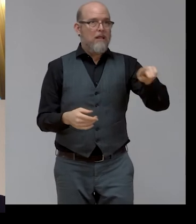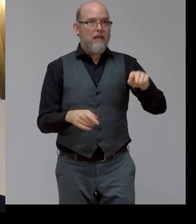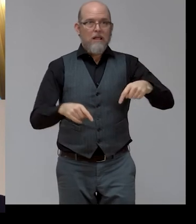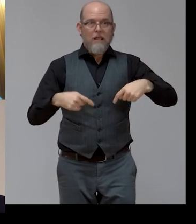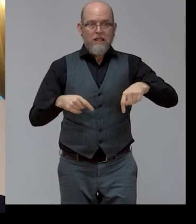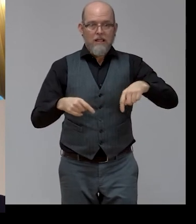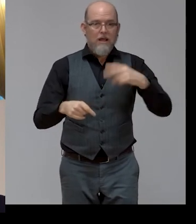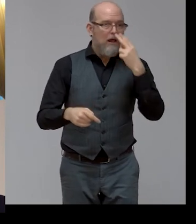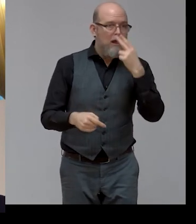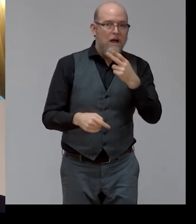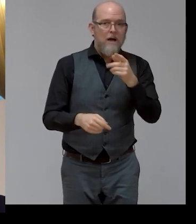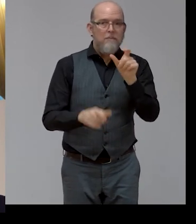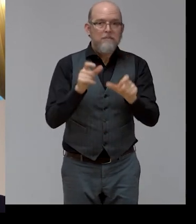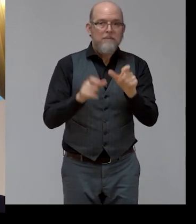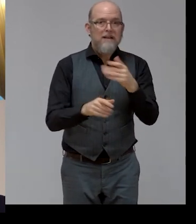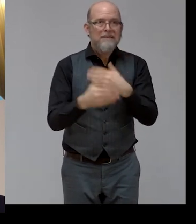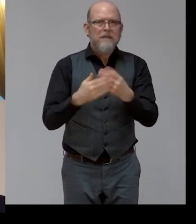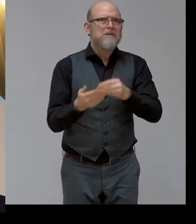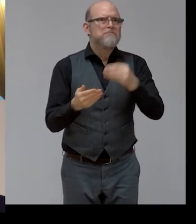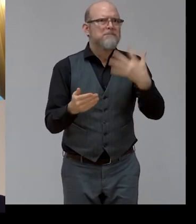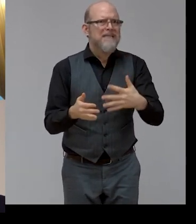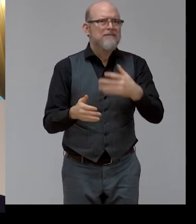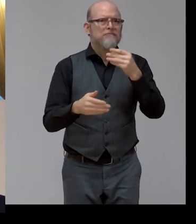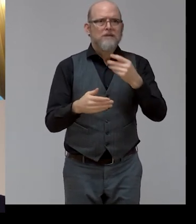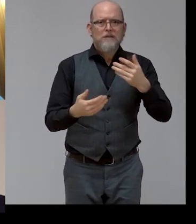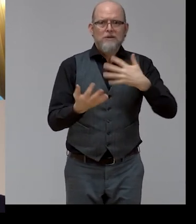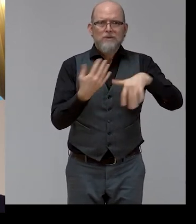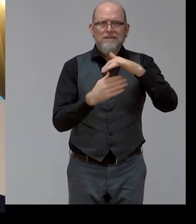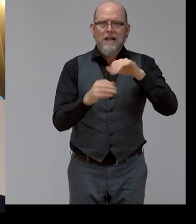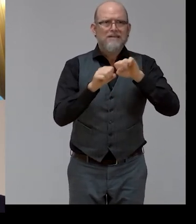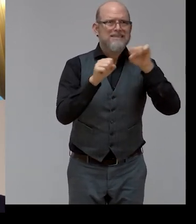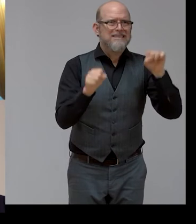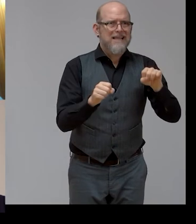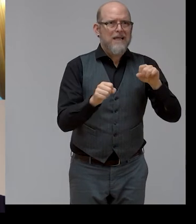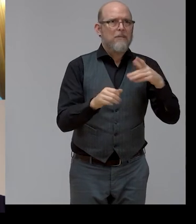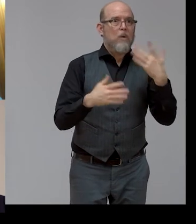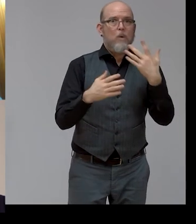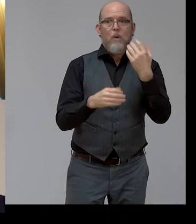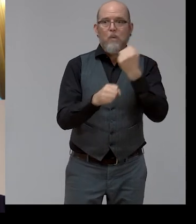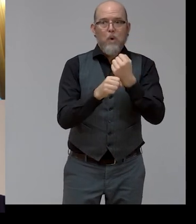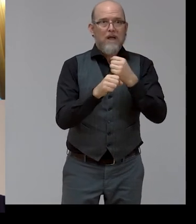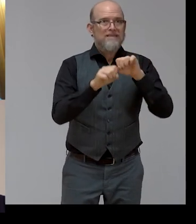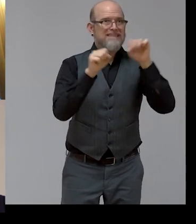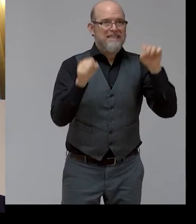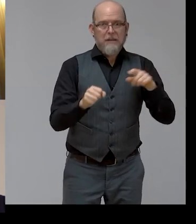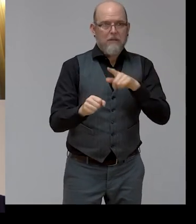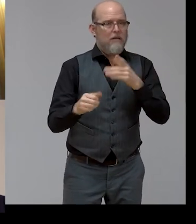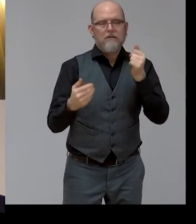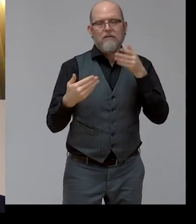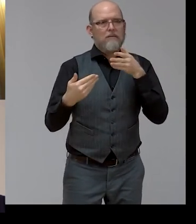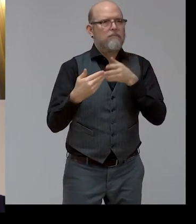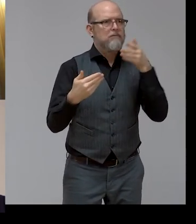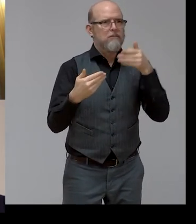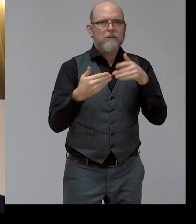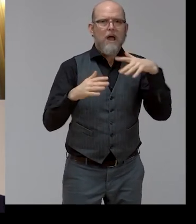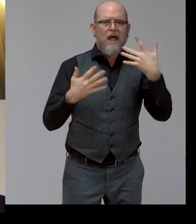social protection systems and employment systems. COVID has revealed the need for